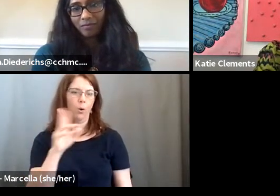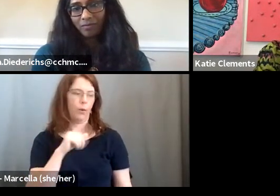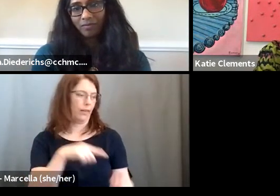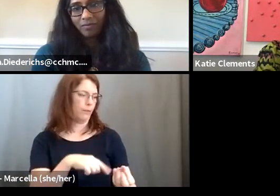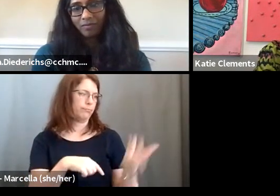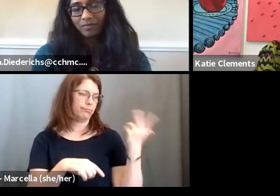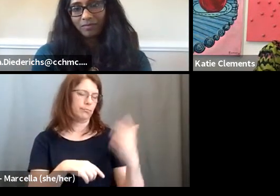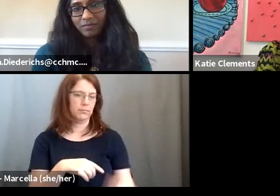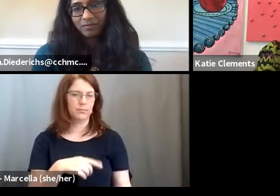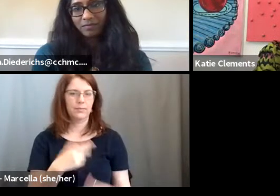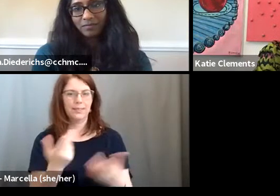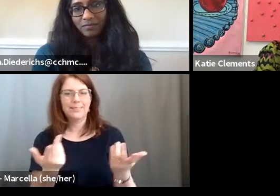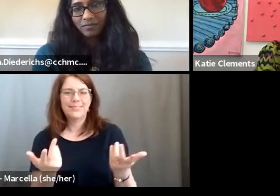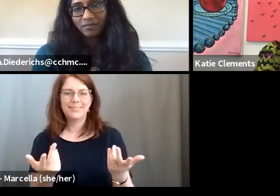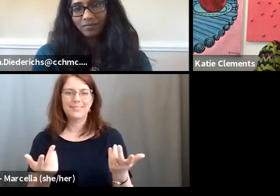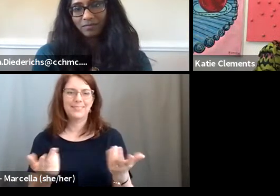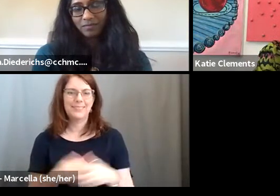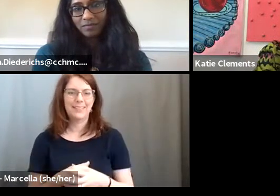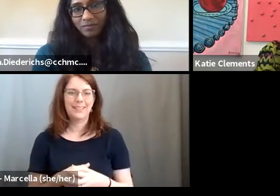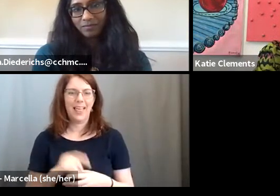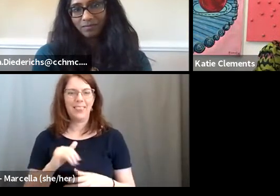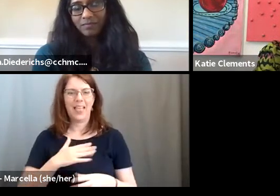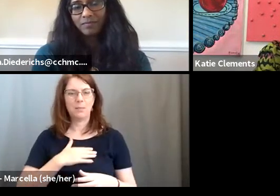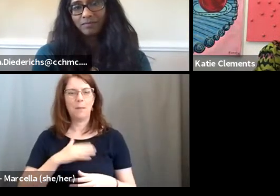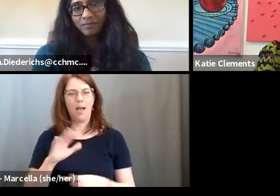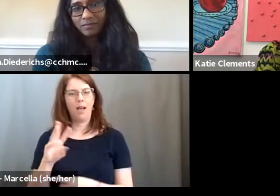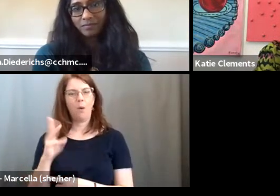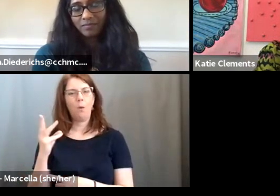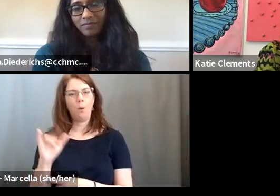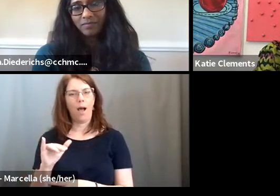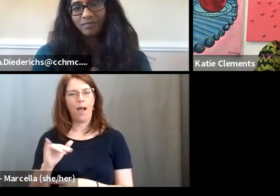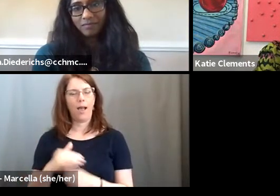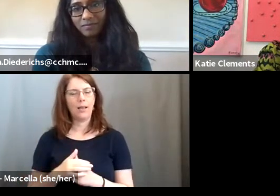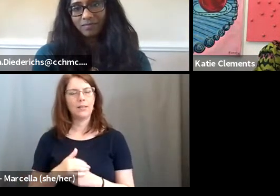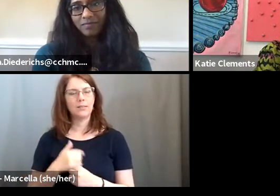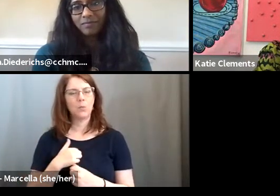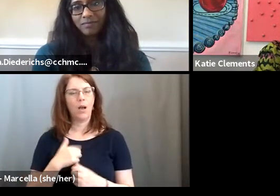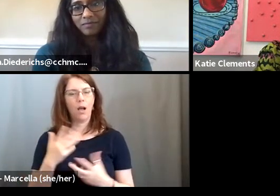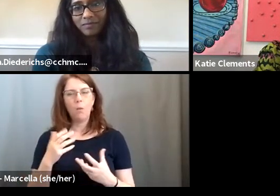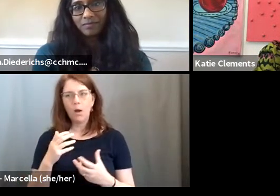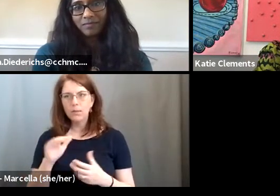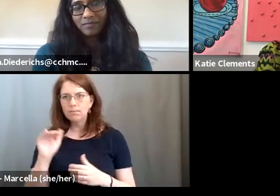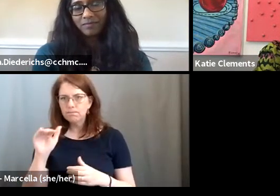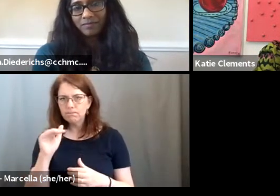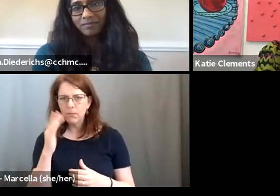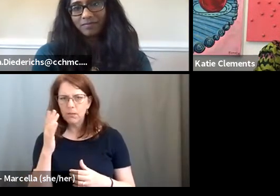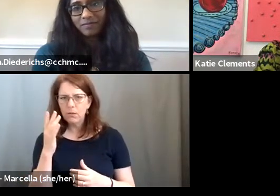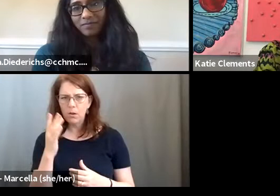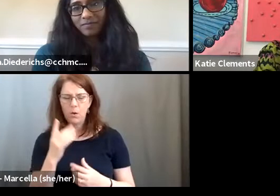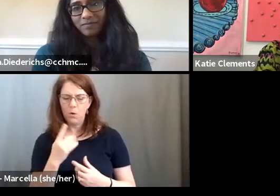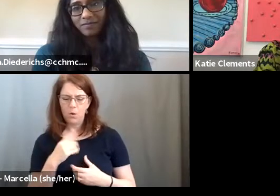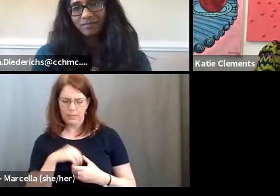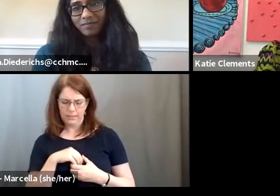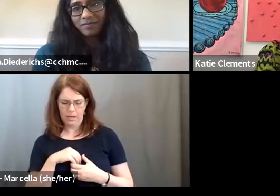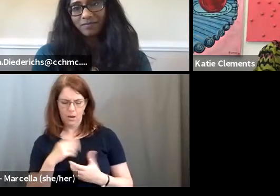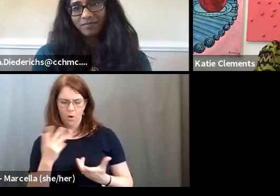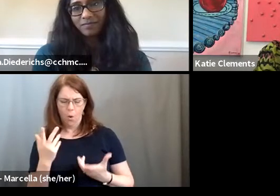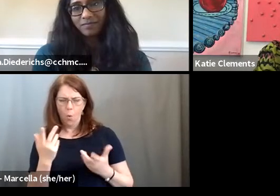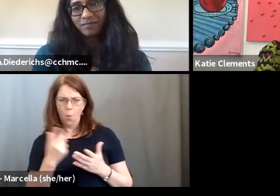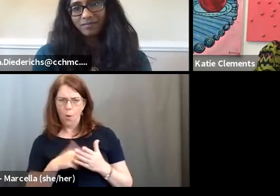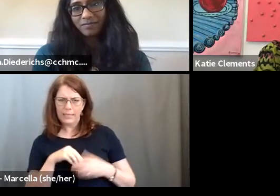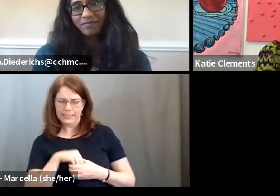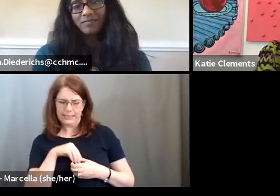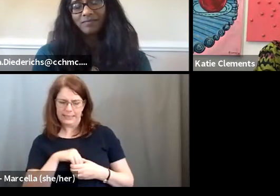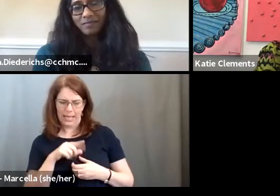sell it again. You know, I think that's my why. So I always want to try to, you know, get people to ask themselves, like, what's, what's inside you that's want to